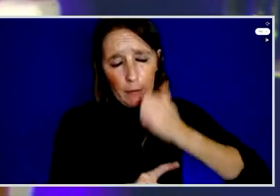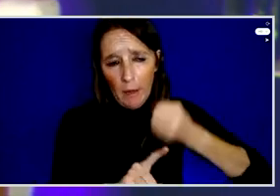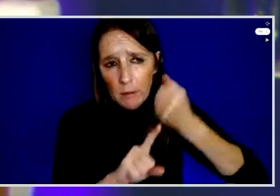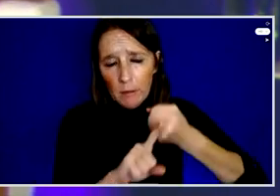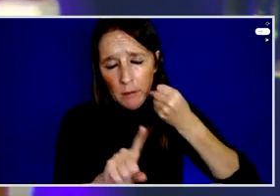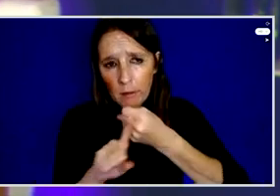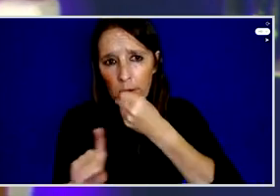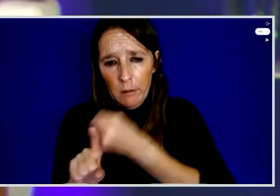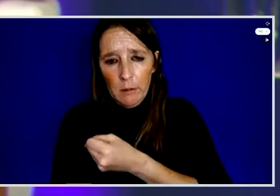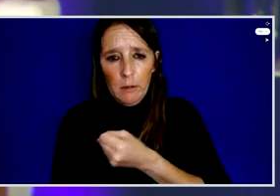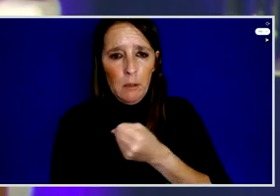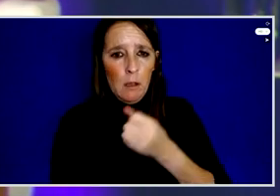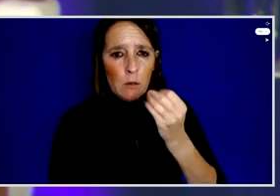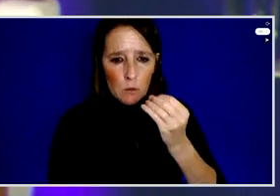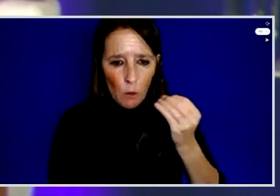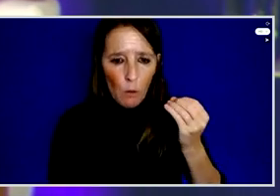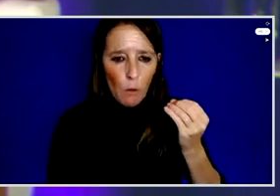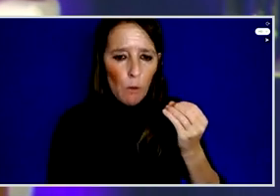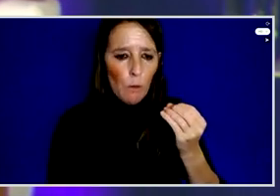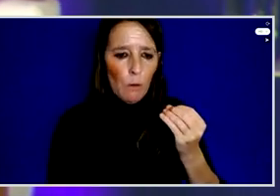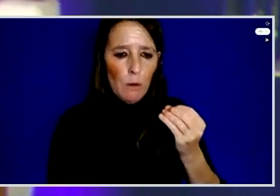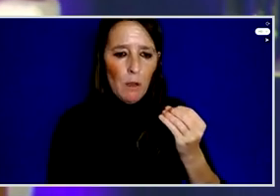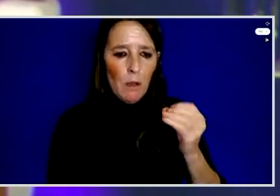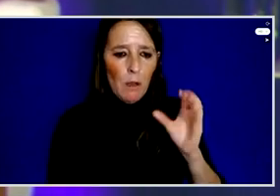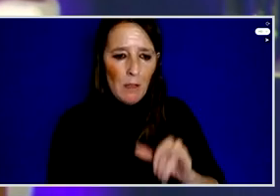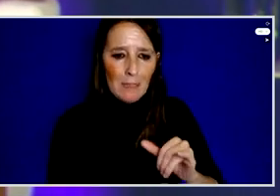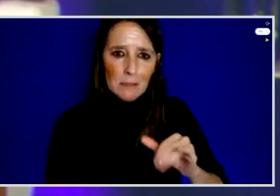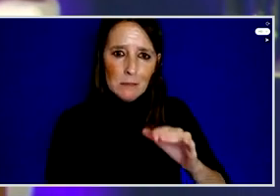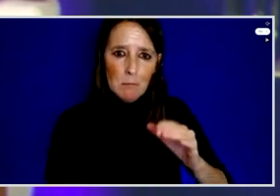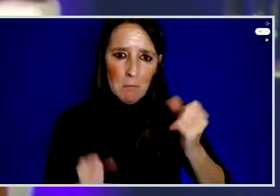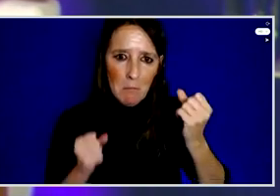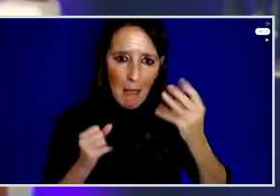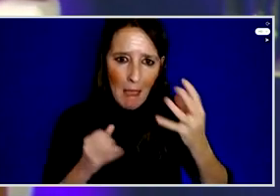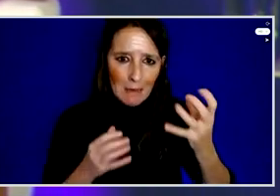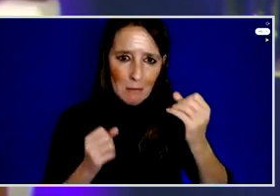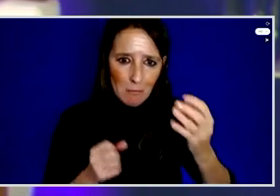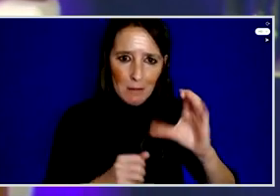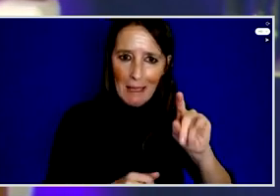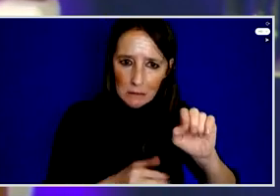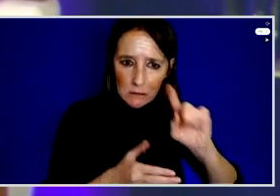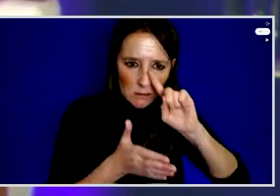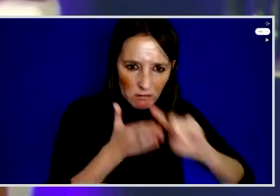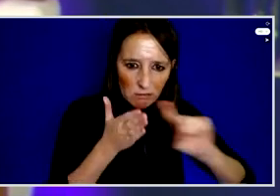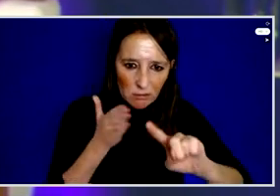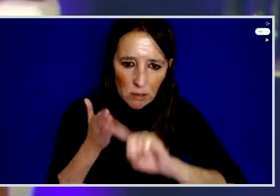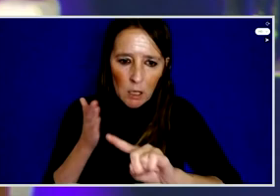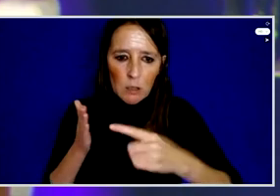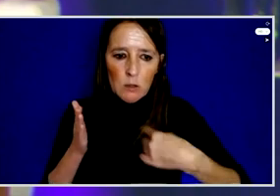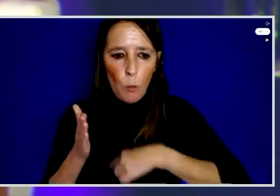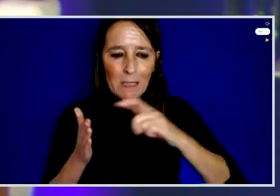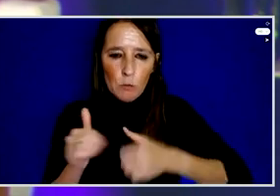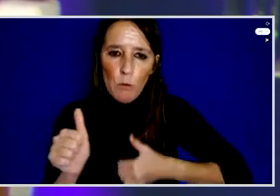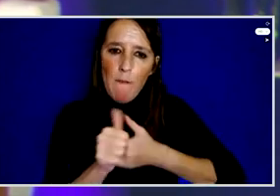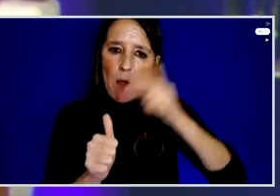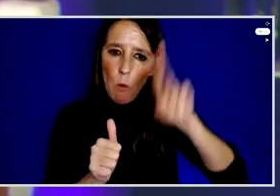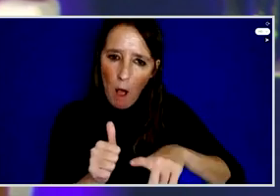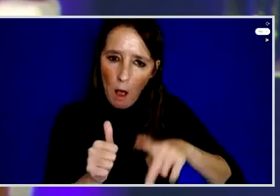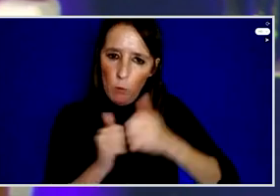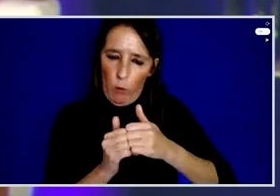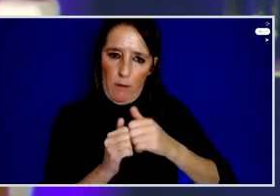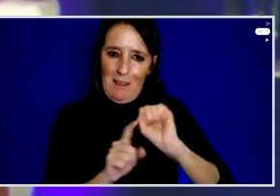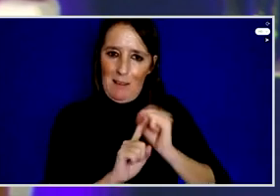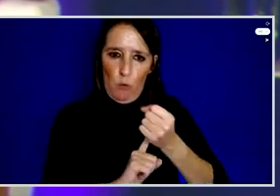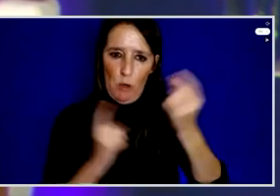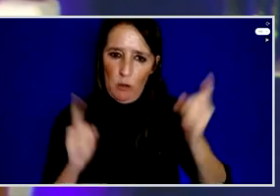so everybody is changing this case so we need to follow up with this I want this support for journalism